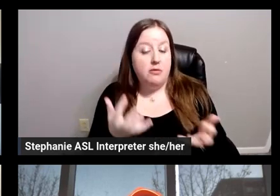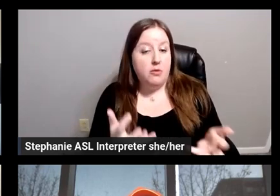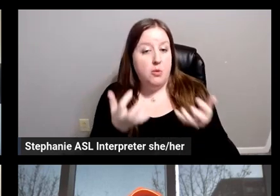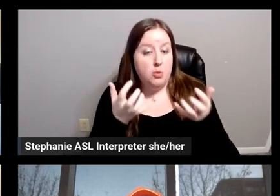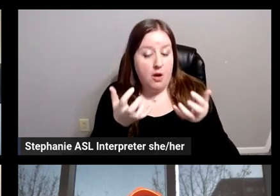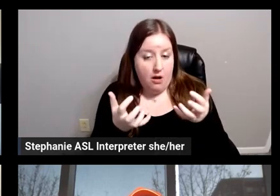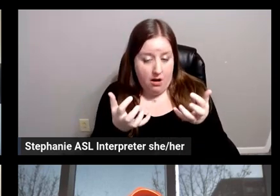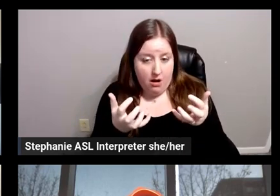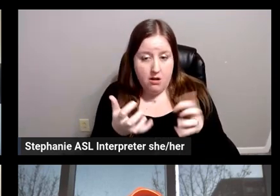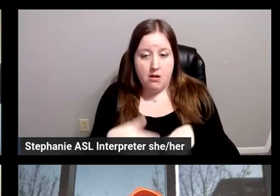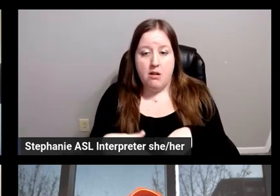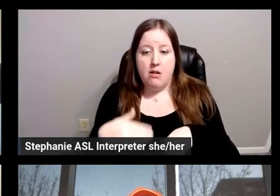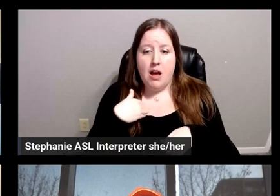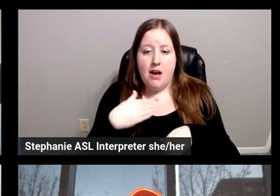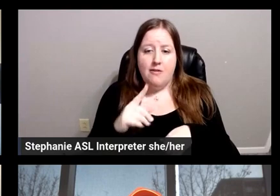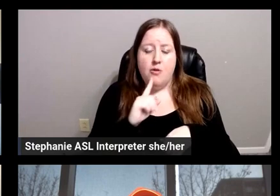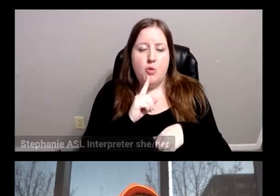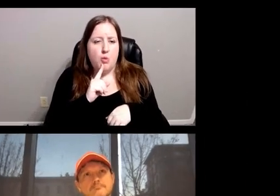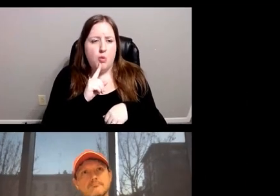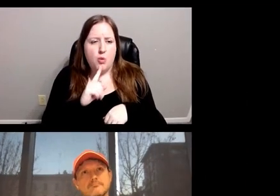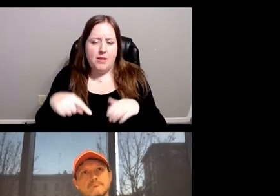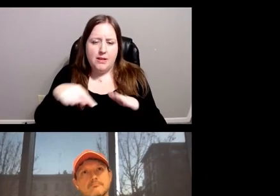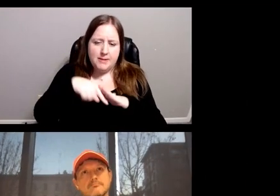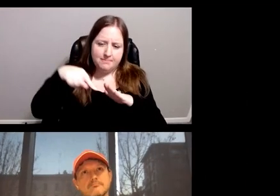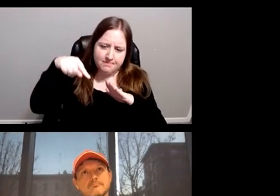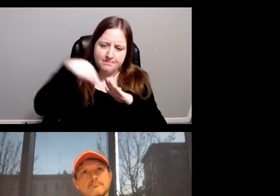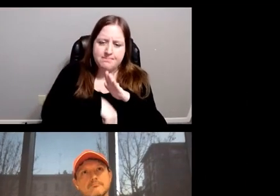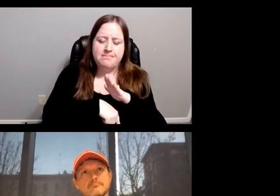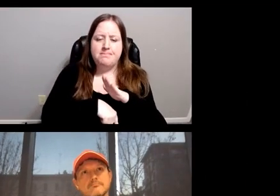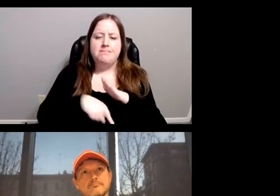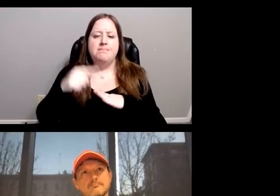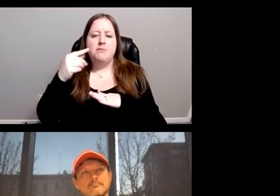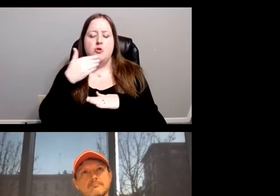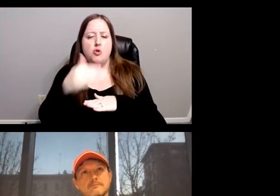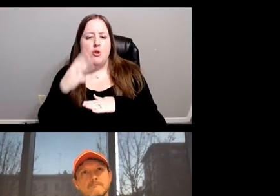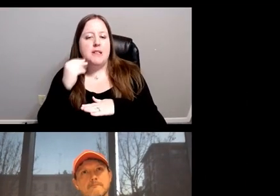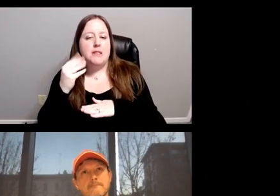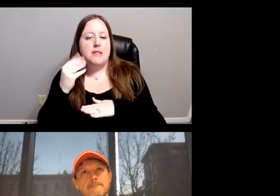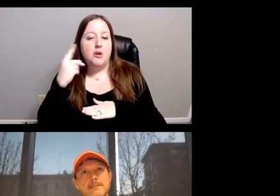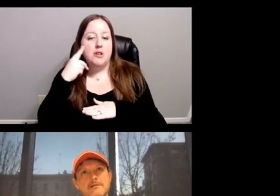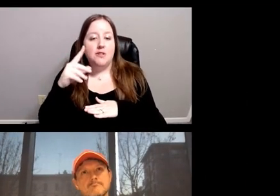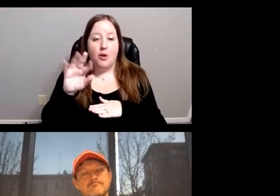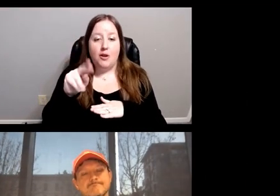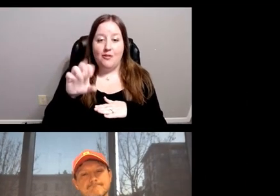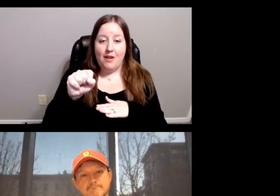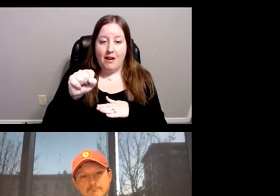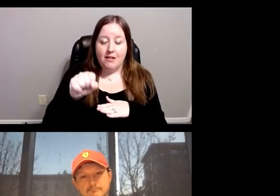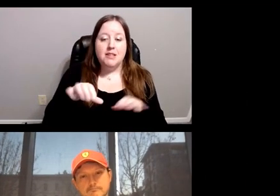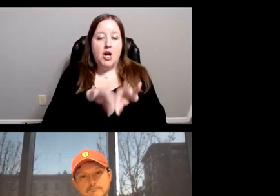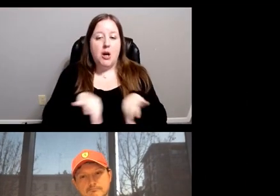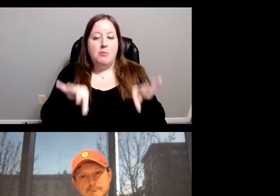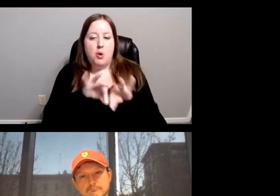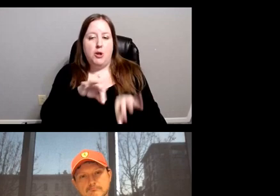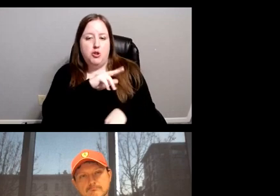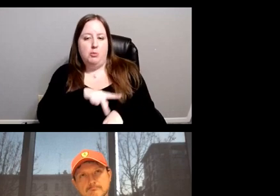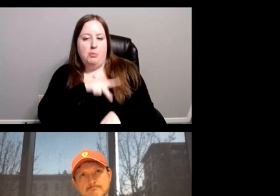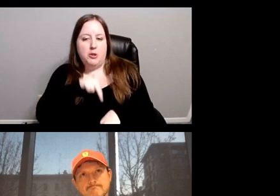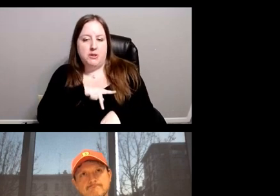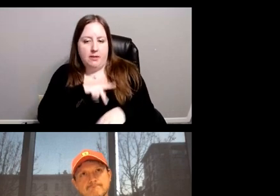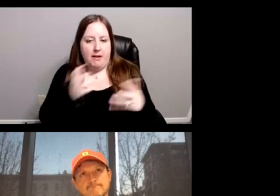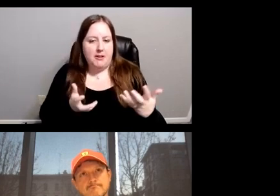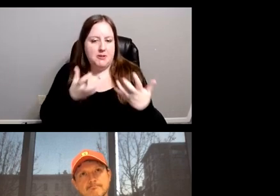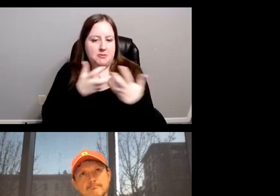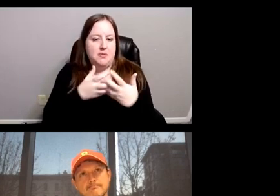this reach to our fans, it's really important then to be able to personalize the content.